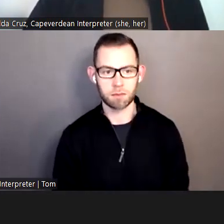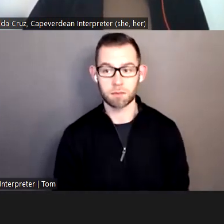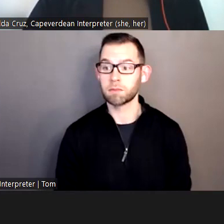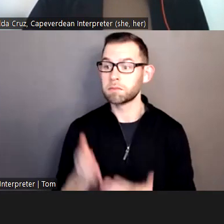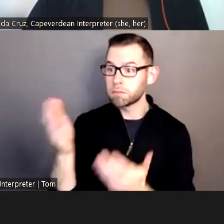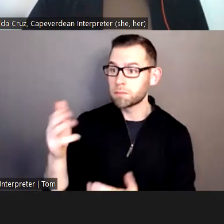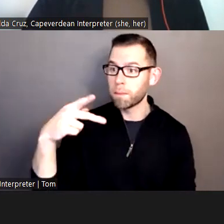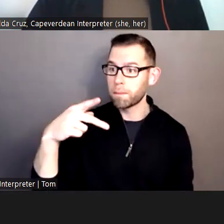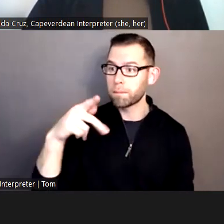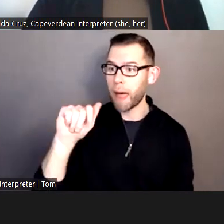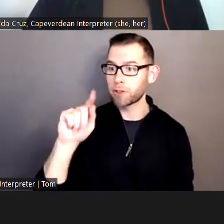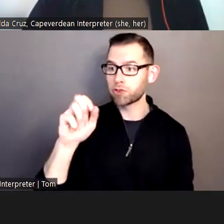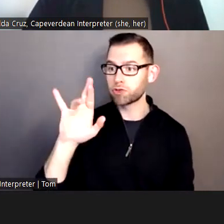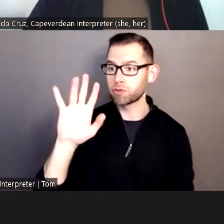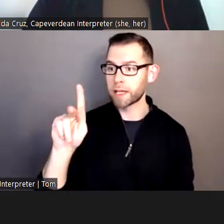If you would